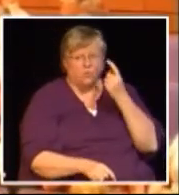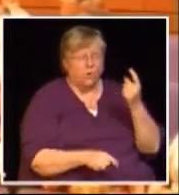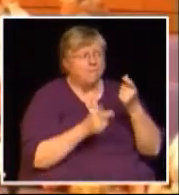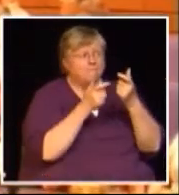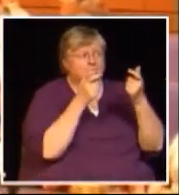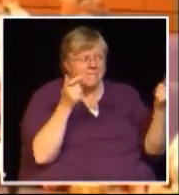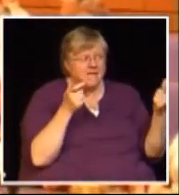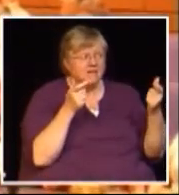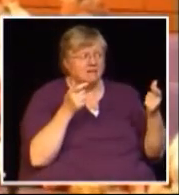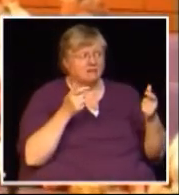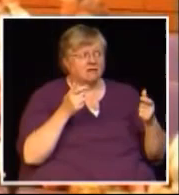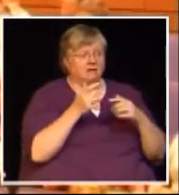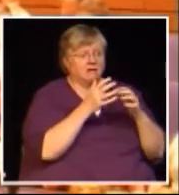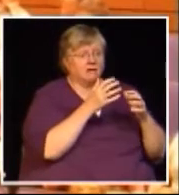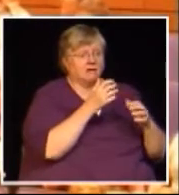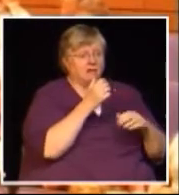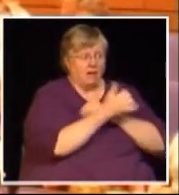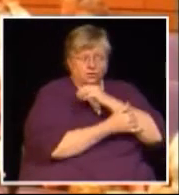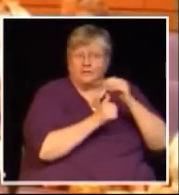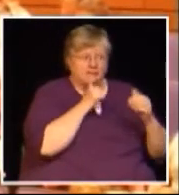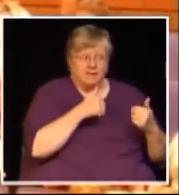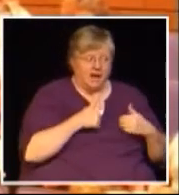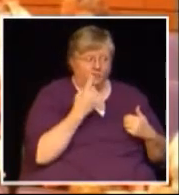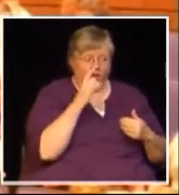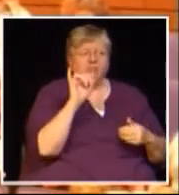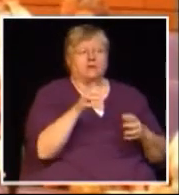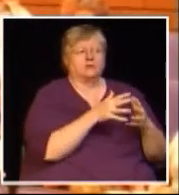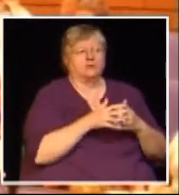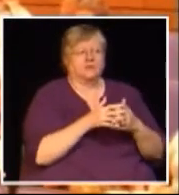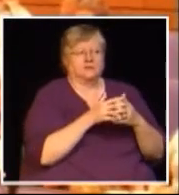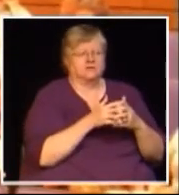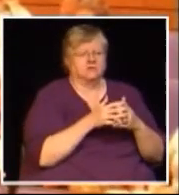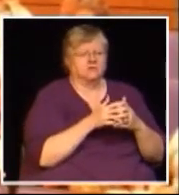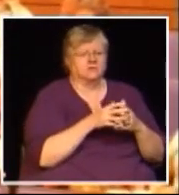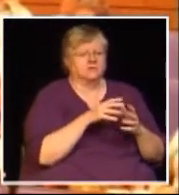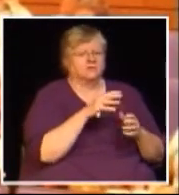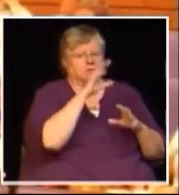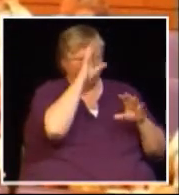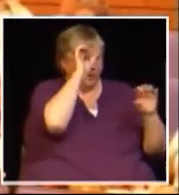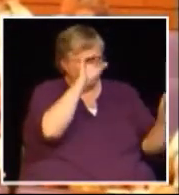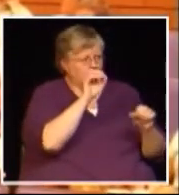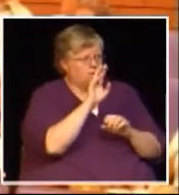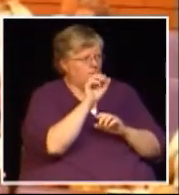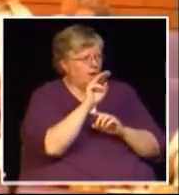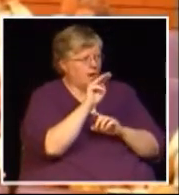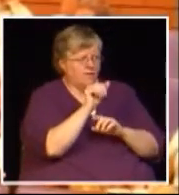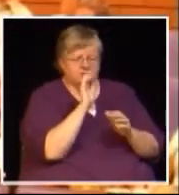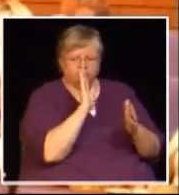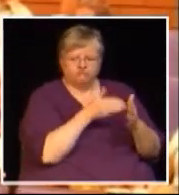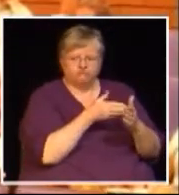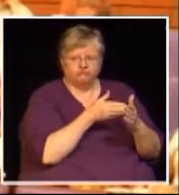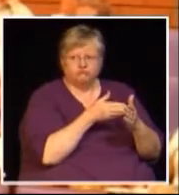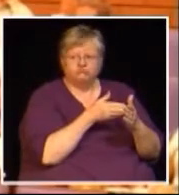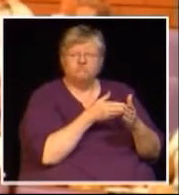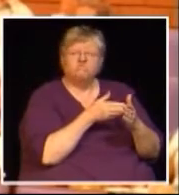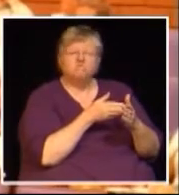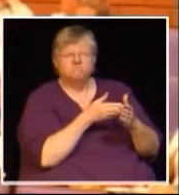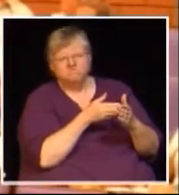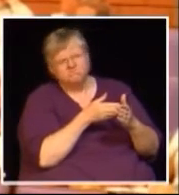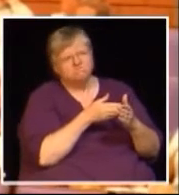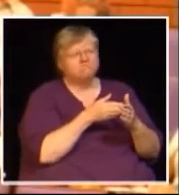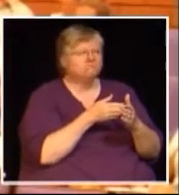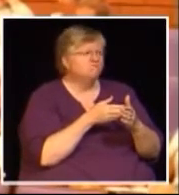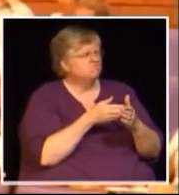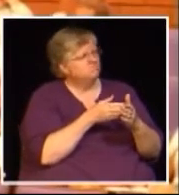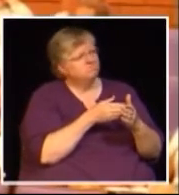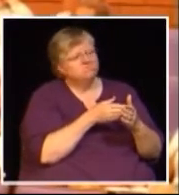that does not have a value-added system and that's the U.S. the U.S. President Obama had indicated